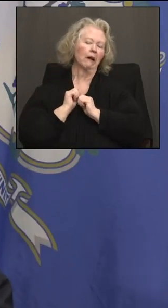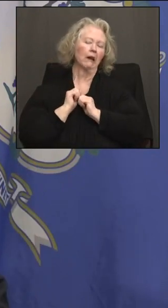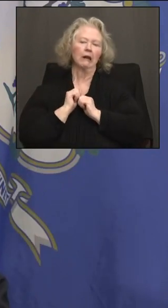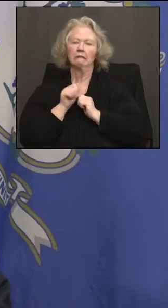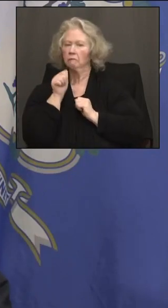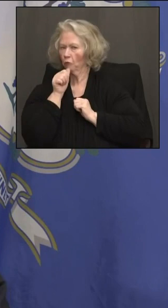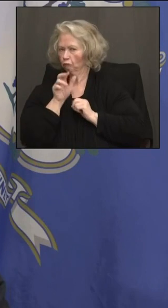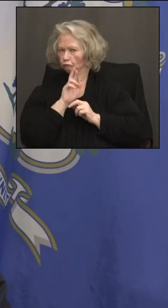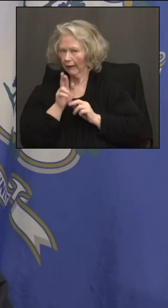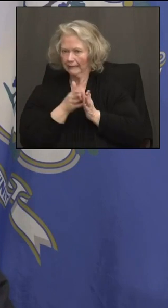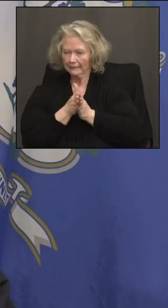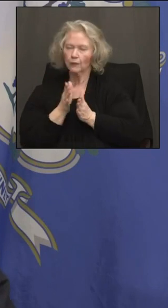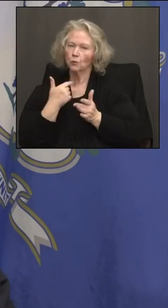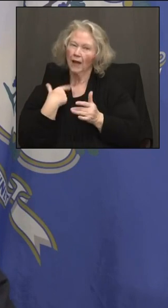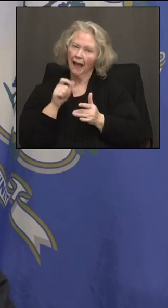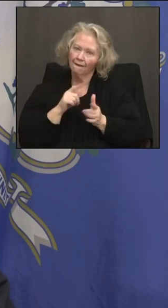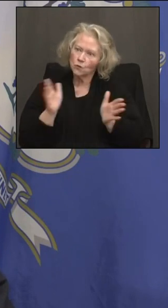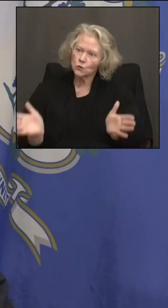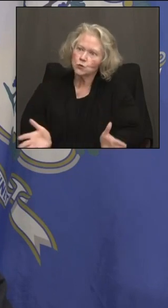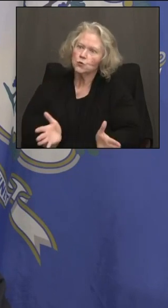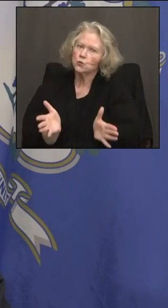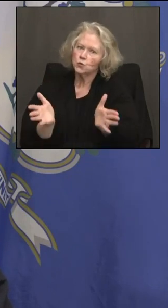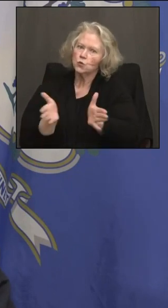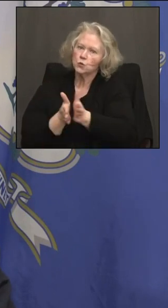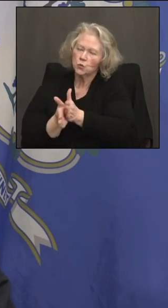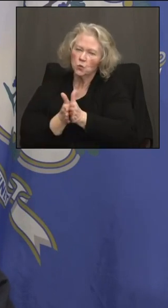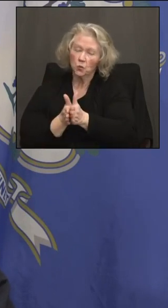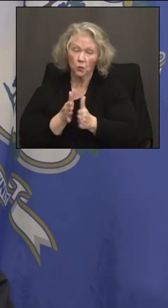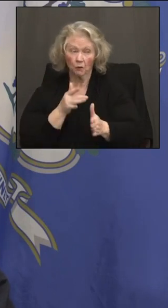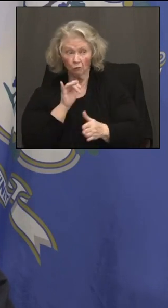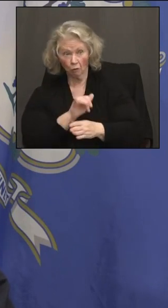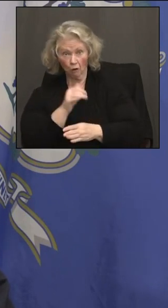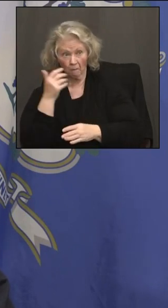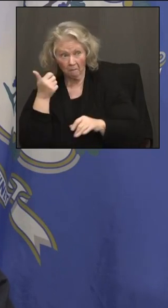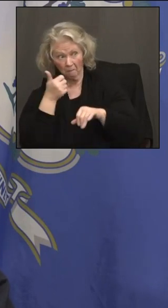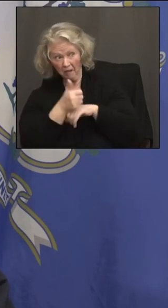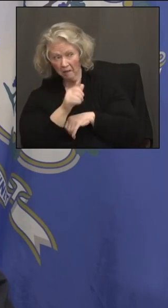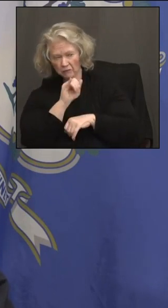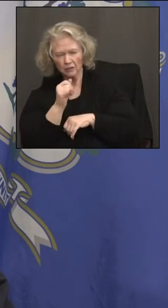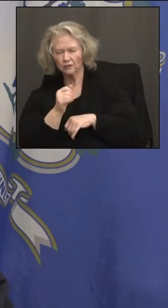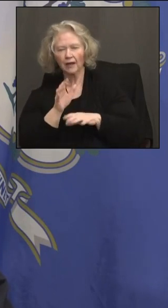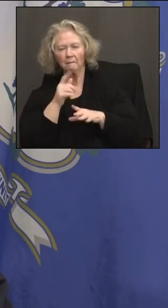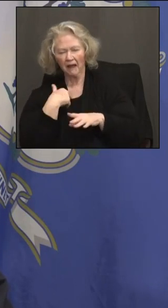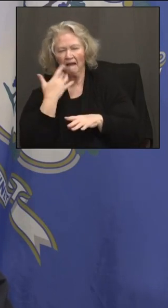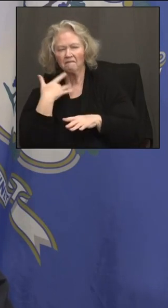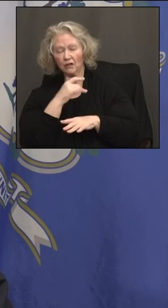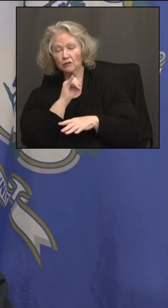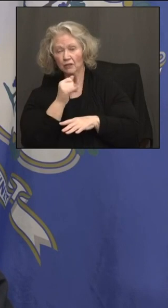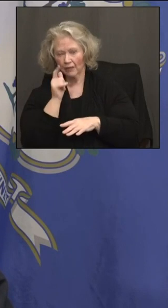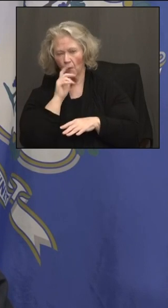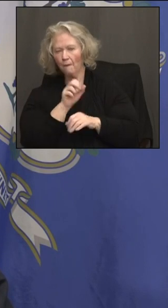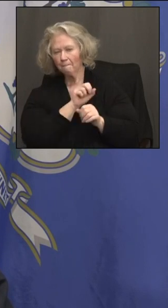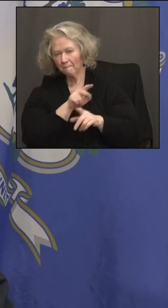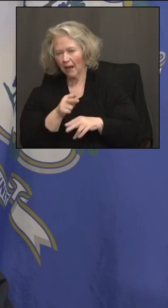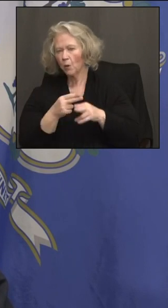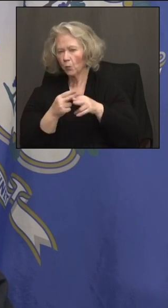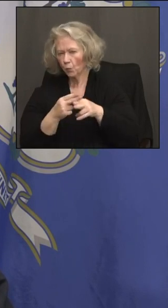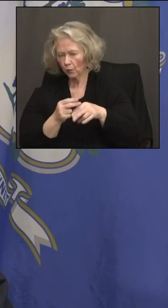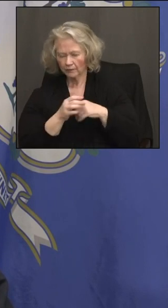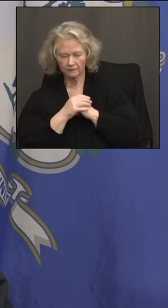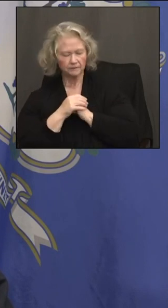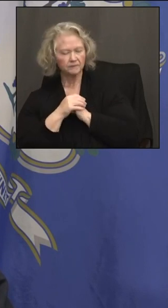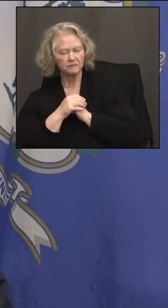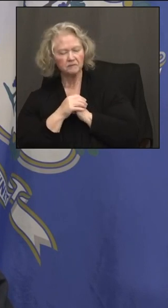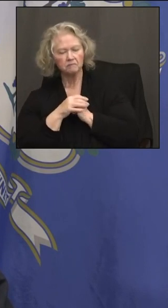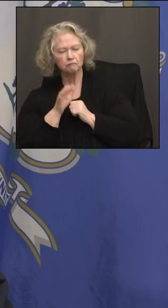to work a lot harder with incentives. I'd like to think the J&J vaccine will be back on the market very soon. And do we